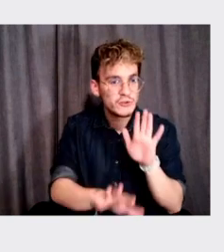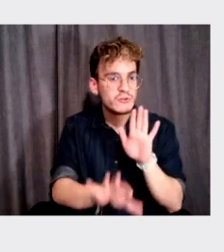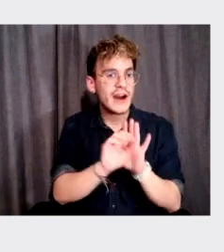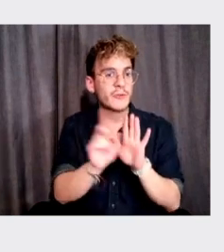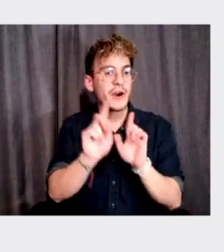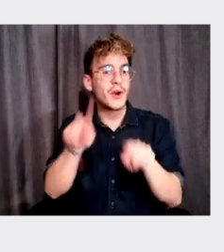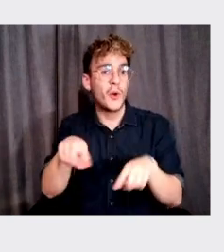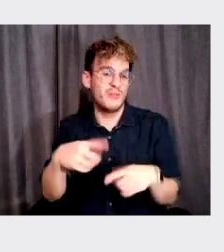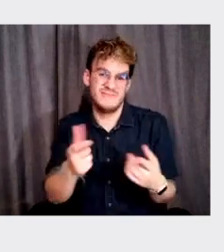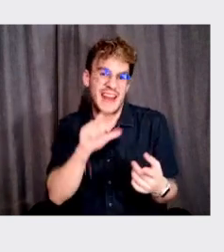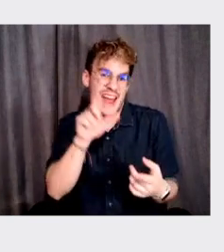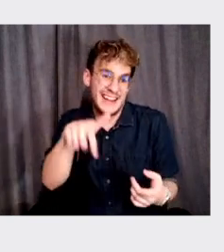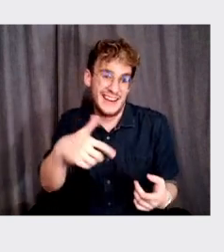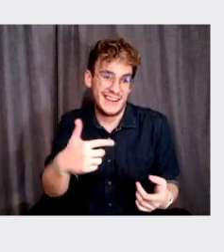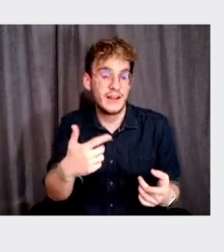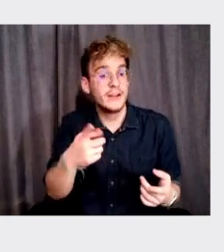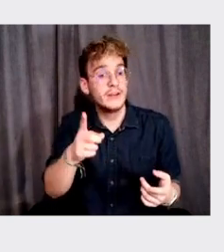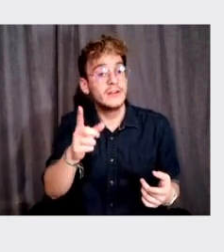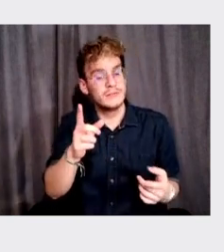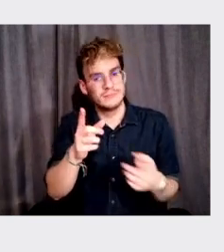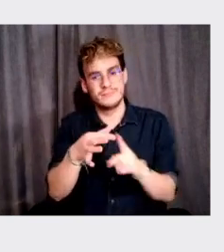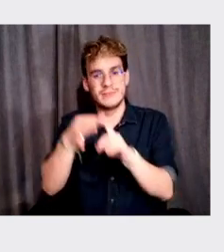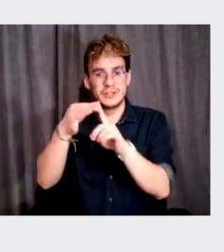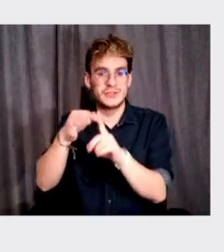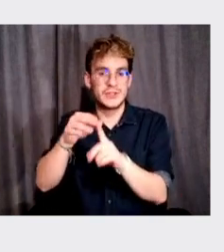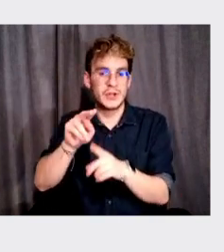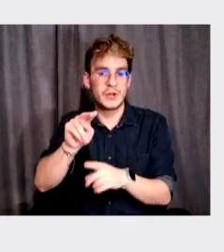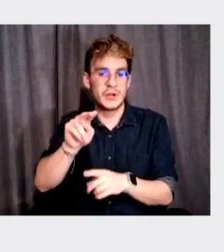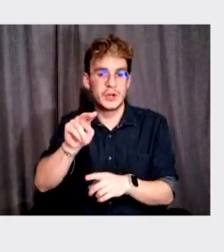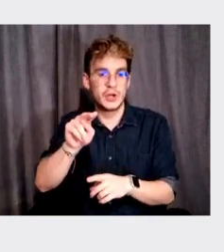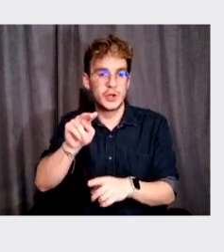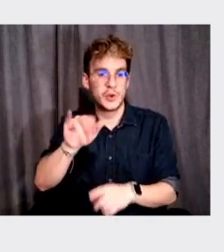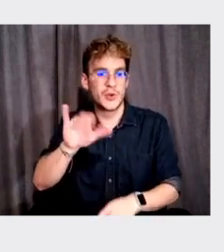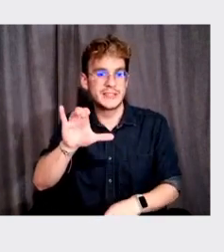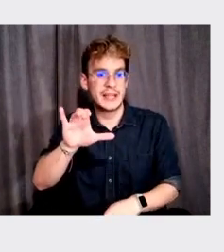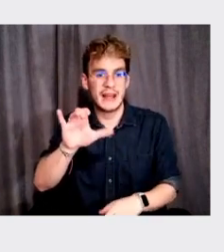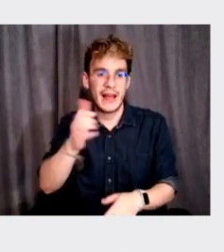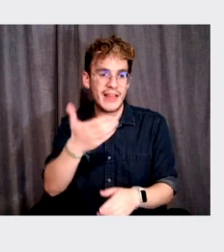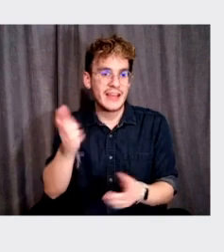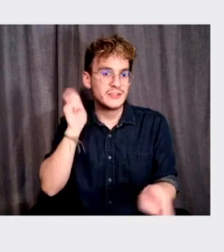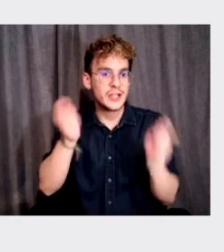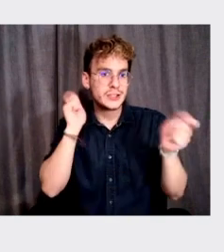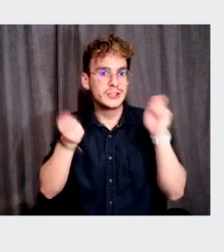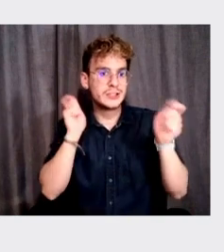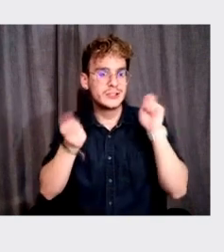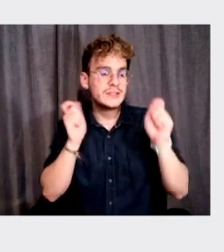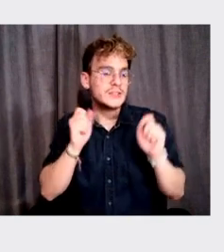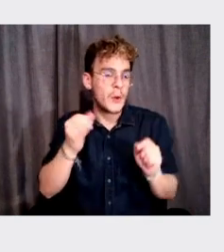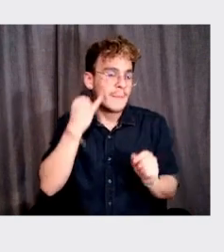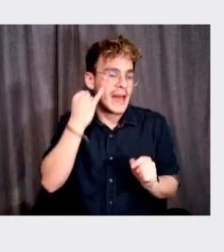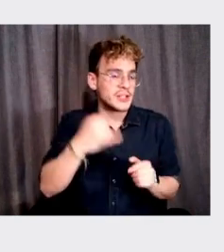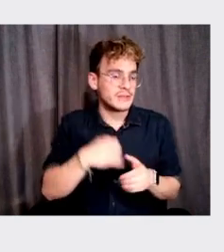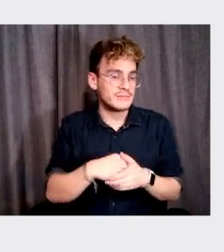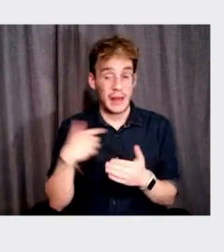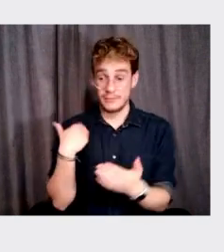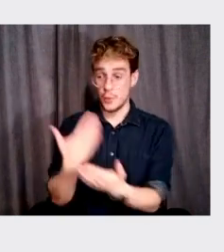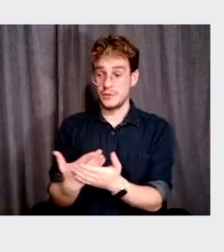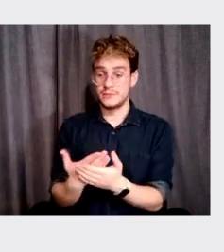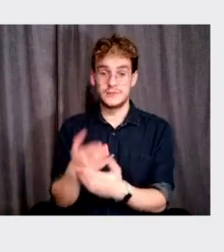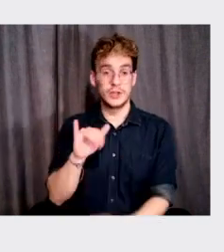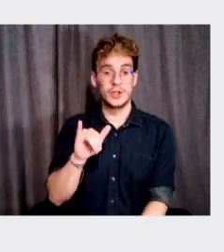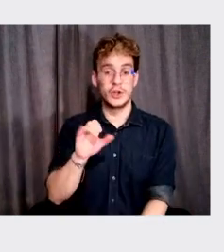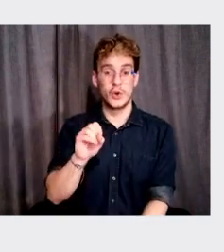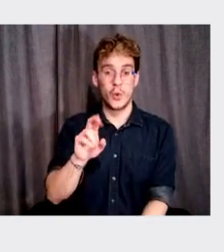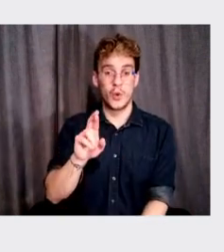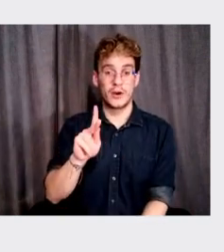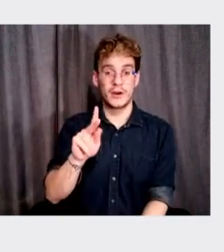obsolete, right? if you think, especially in New York where things change all the time. So imagine you're getting to York street station in